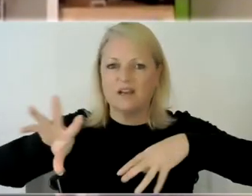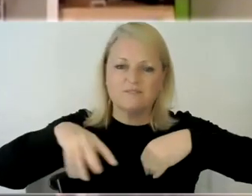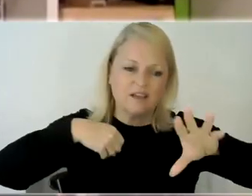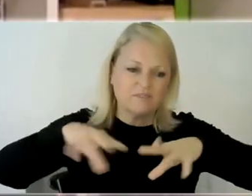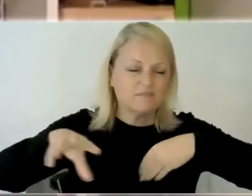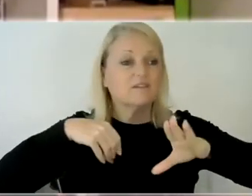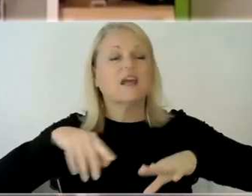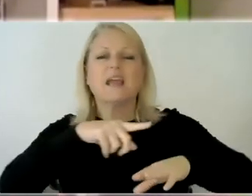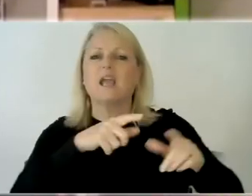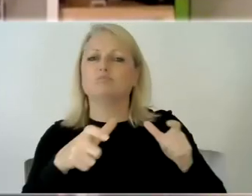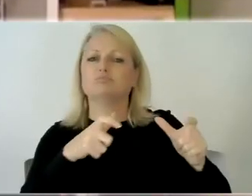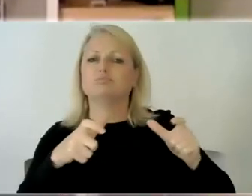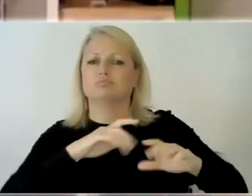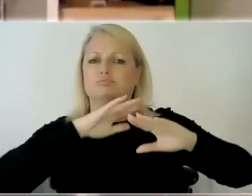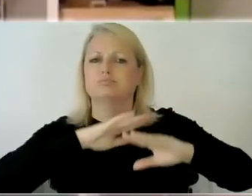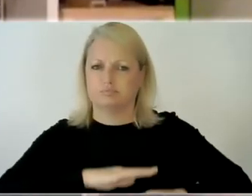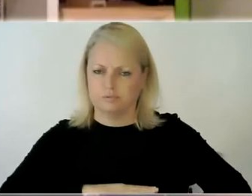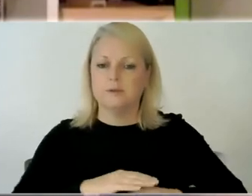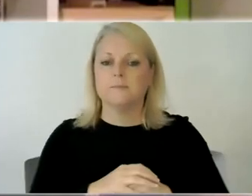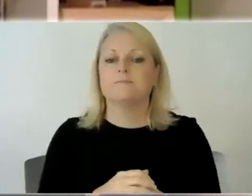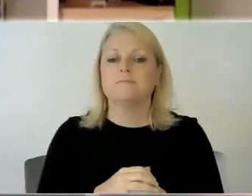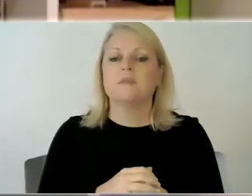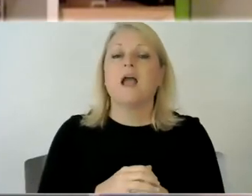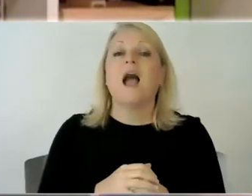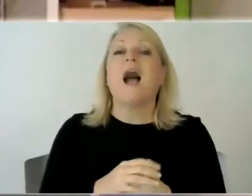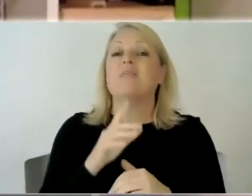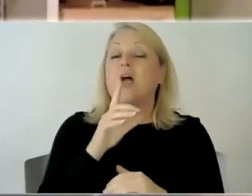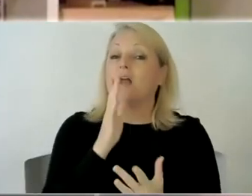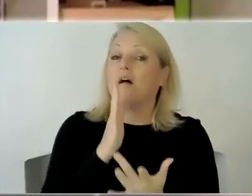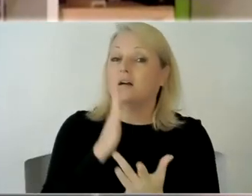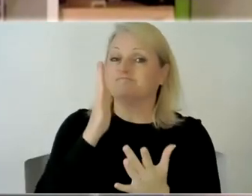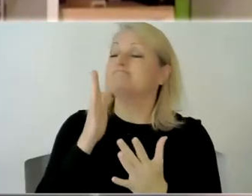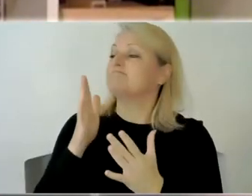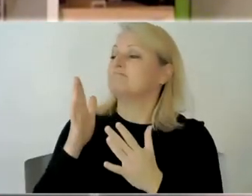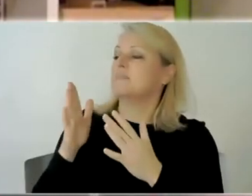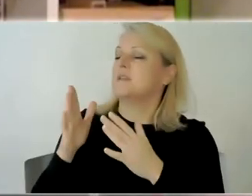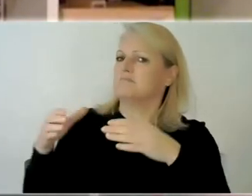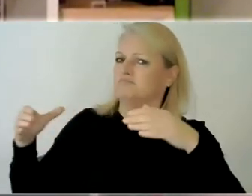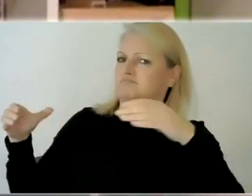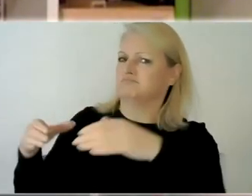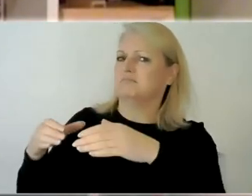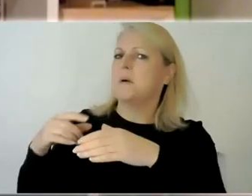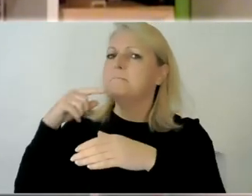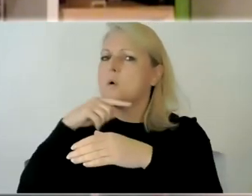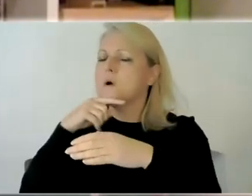moment uh a big group of kids turned up for rugby practice of tommy's age and they're